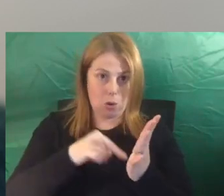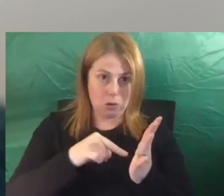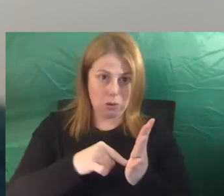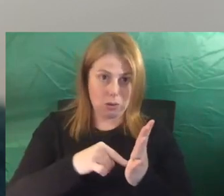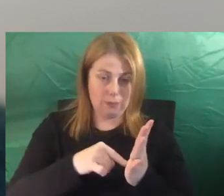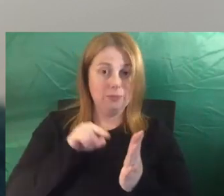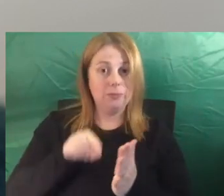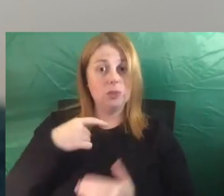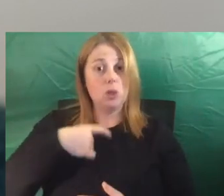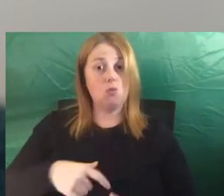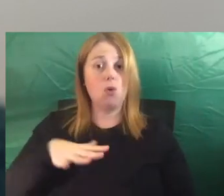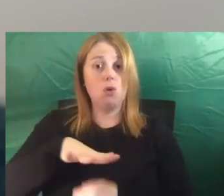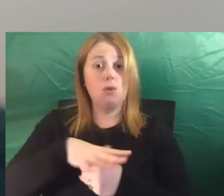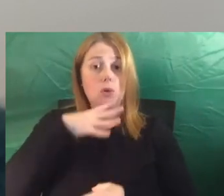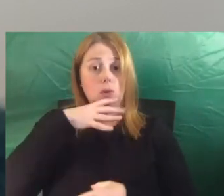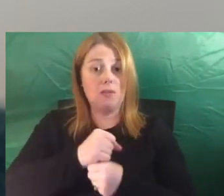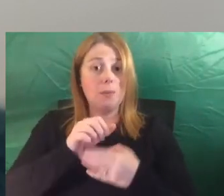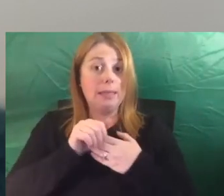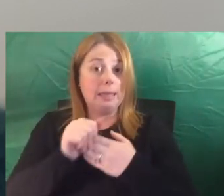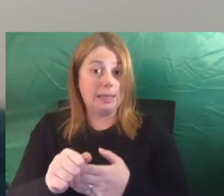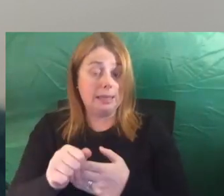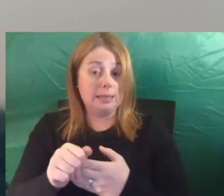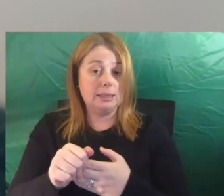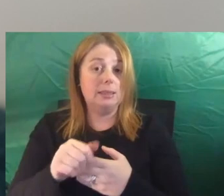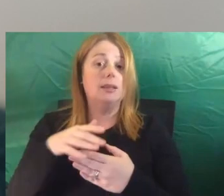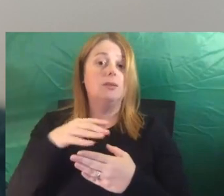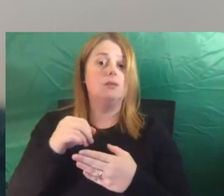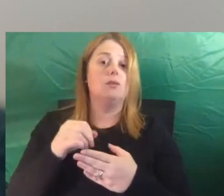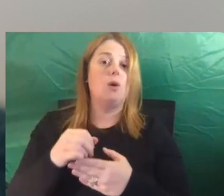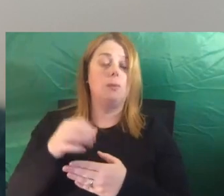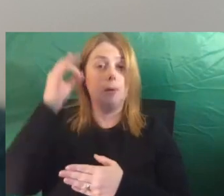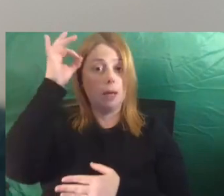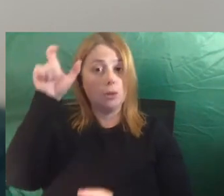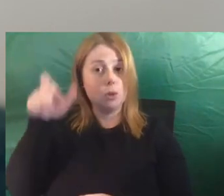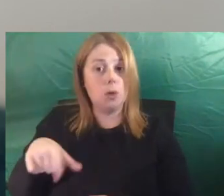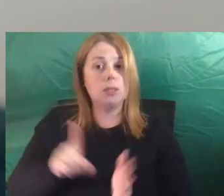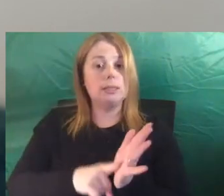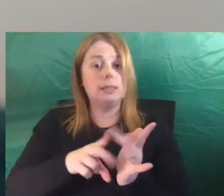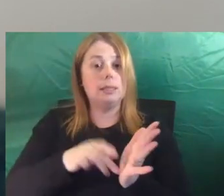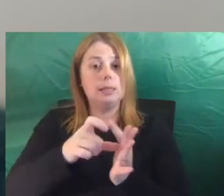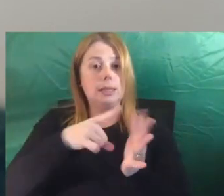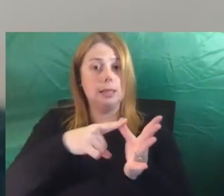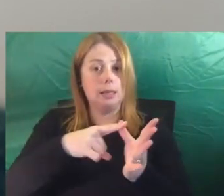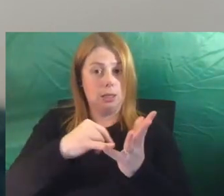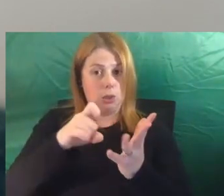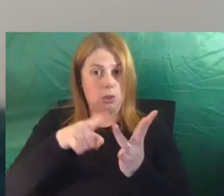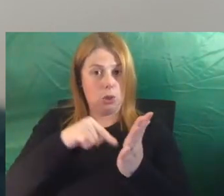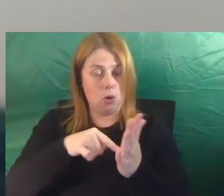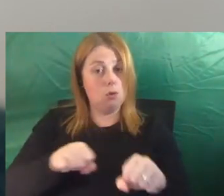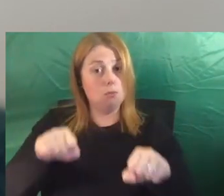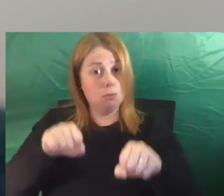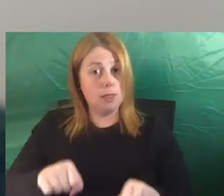leaders in primary prevention from our keynote speaker, Councillor Linda Scott. Linda is currently serving as President of the Australian Local Government